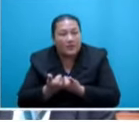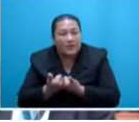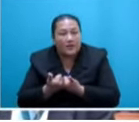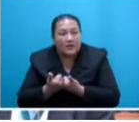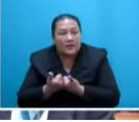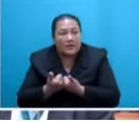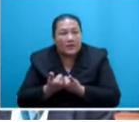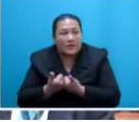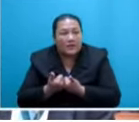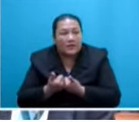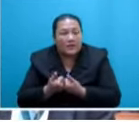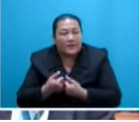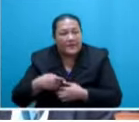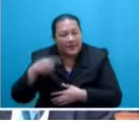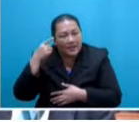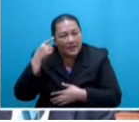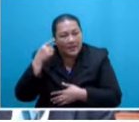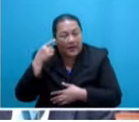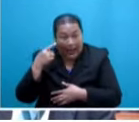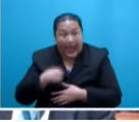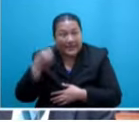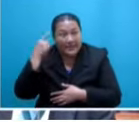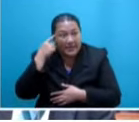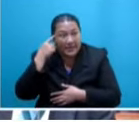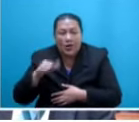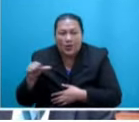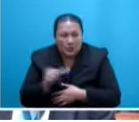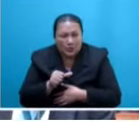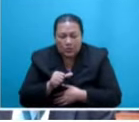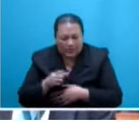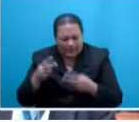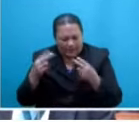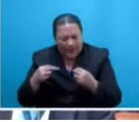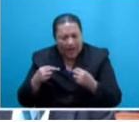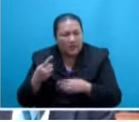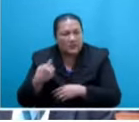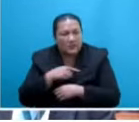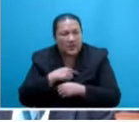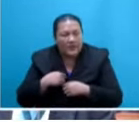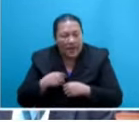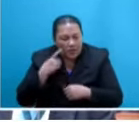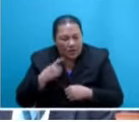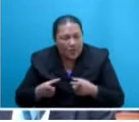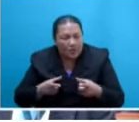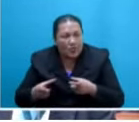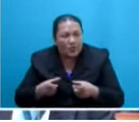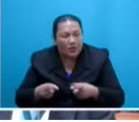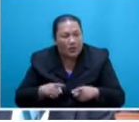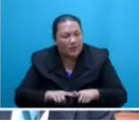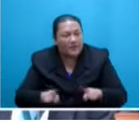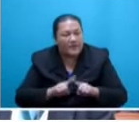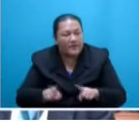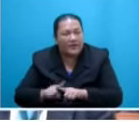I think we should be kidding ourselves if we are not honest enough to look around as we tour the country on numerous examples of